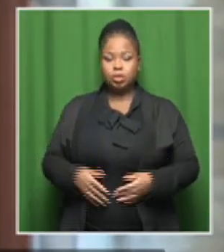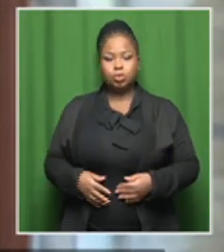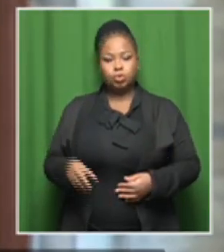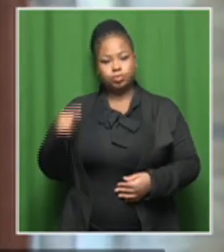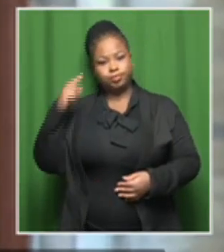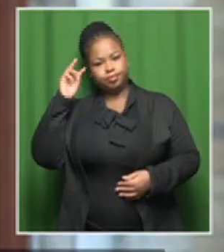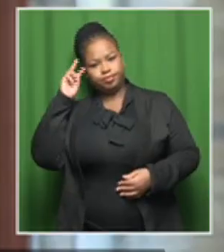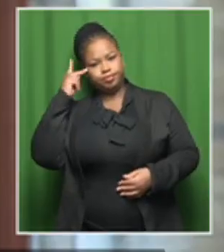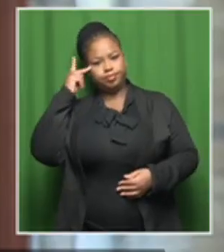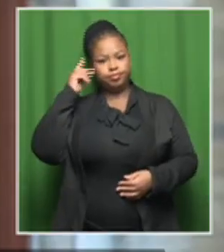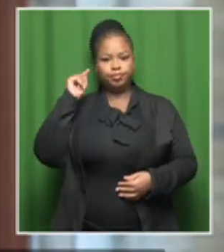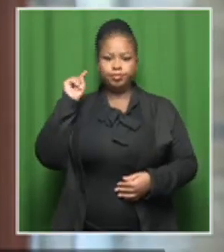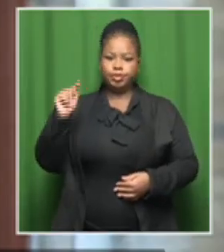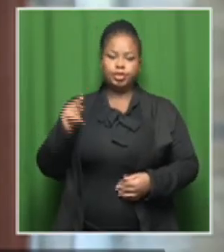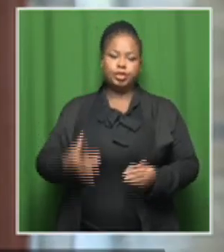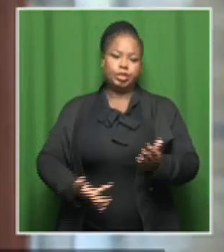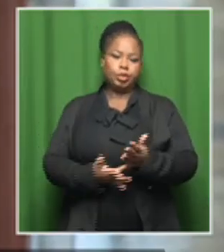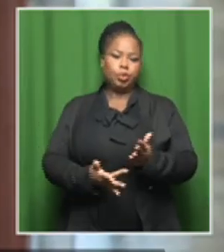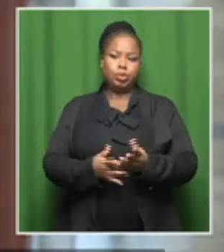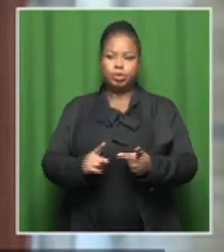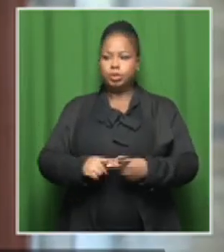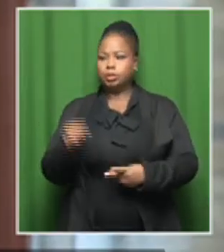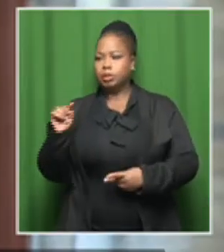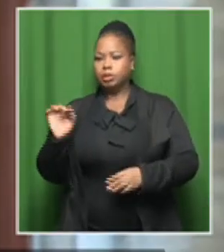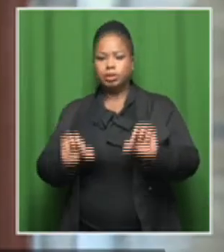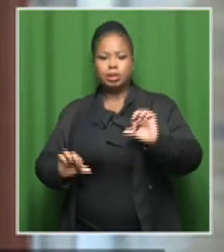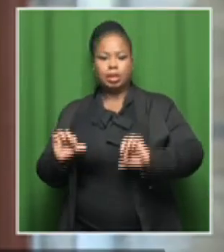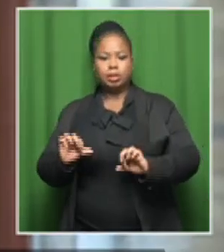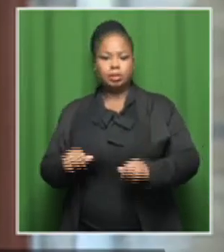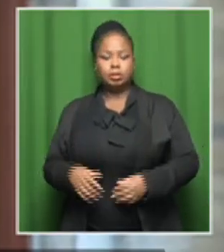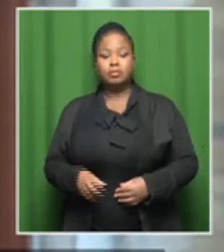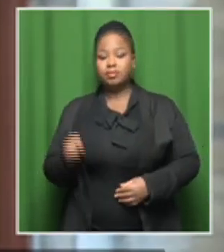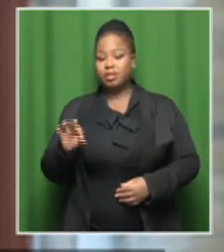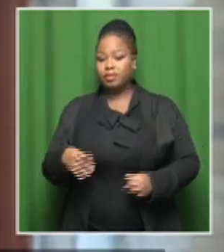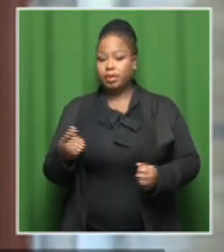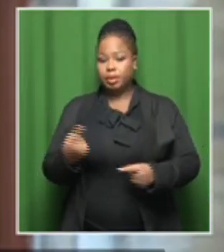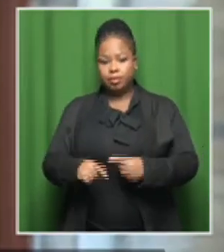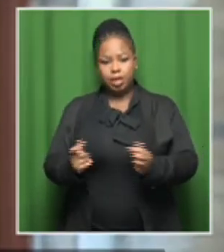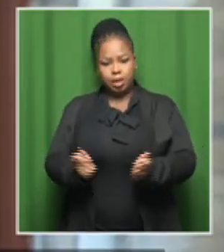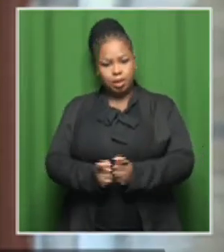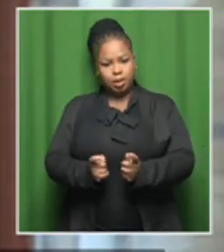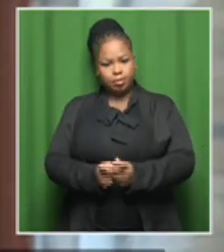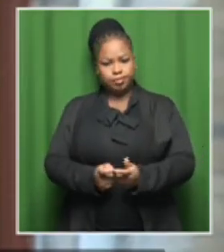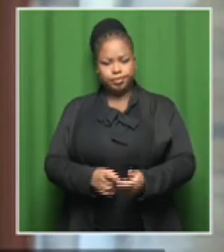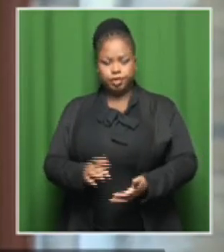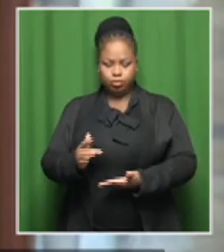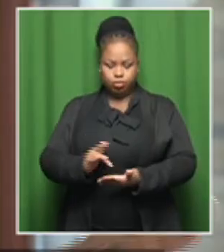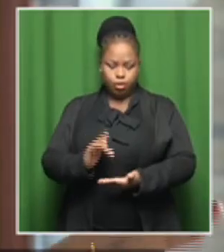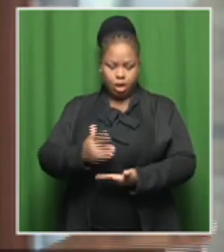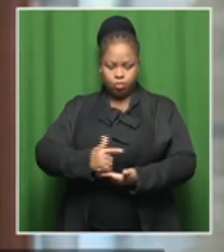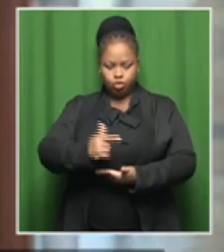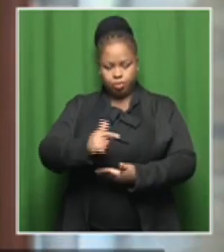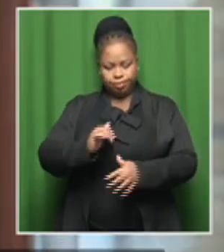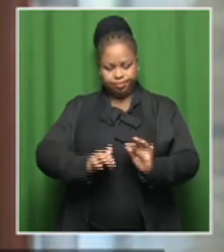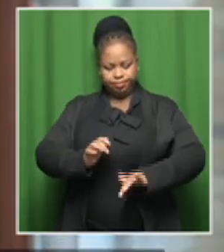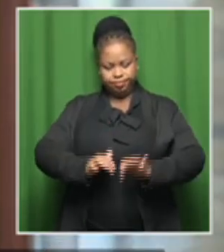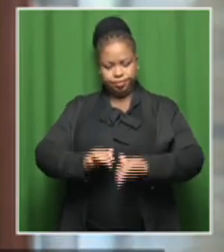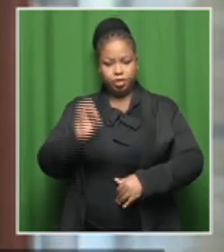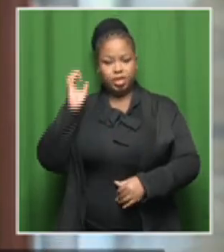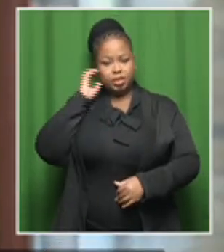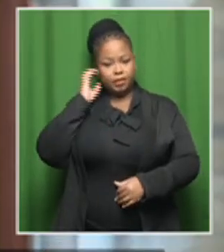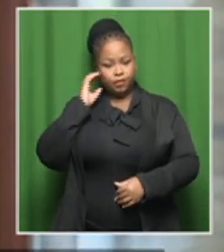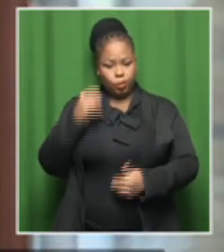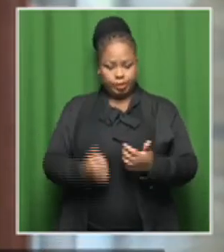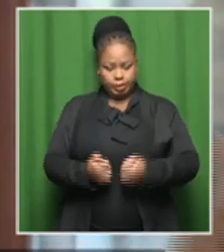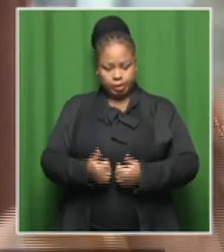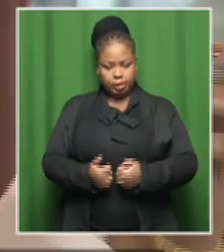thinking, this is technology, this is science, if they can play games on their laptops, on their cell phones,